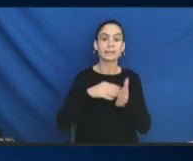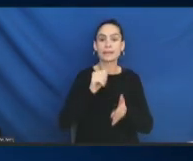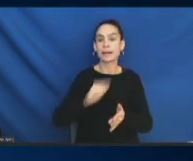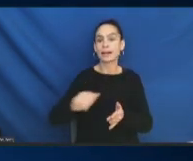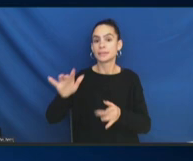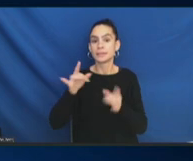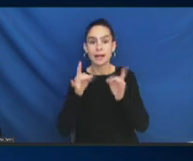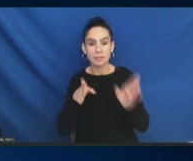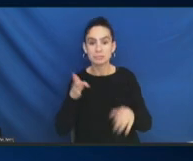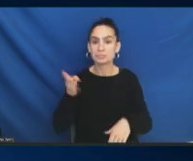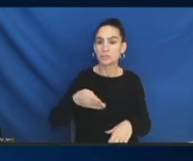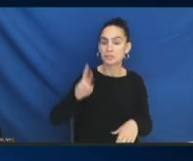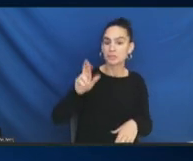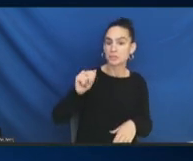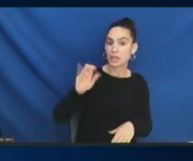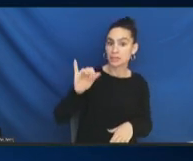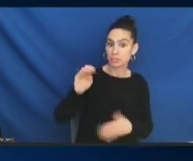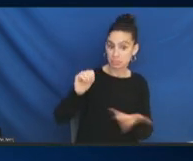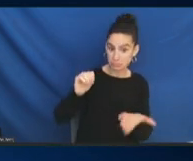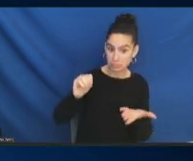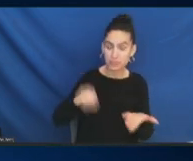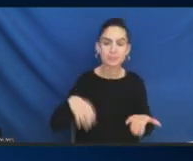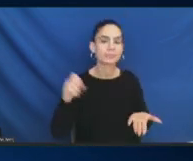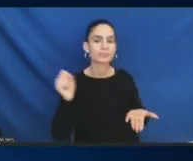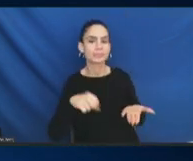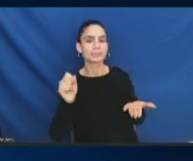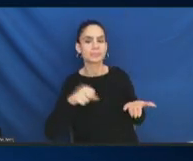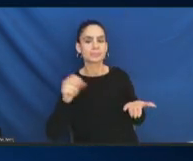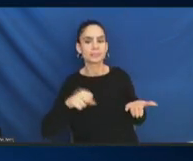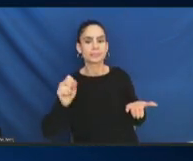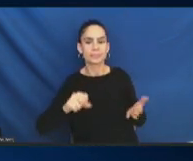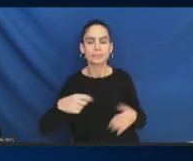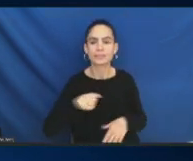Yeah. I think that anti-Asian is important. Yeah.